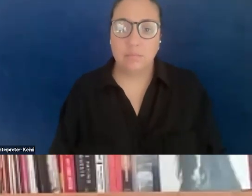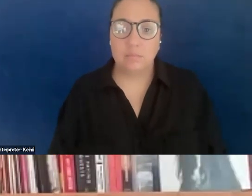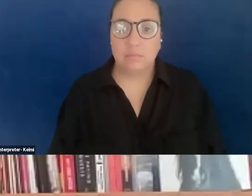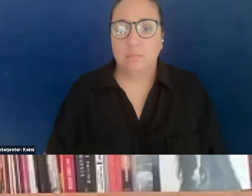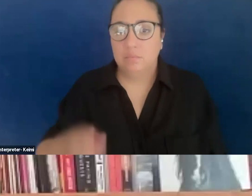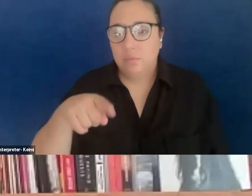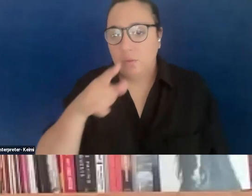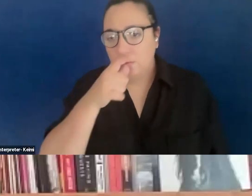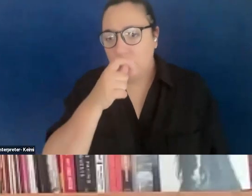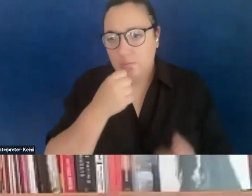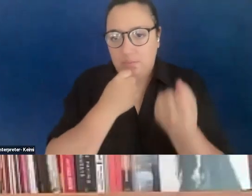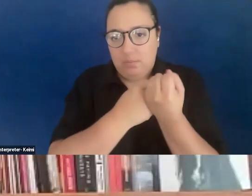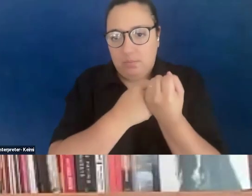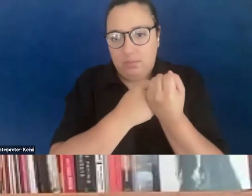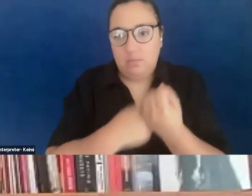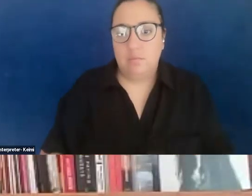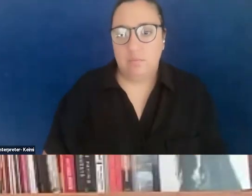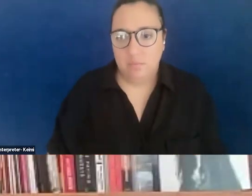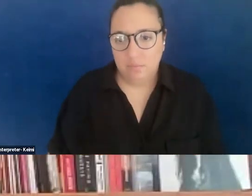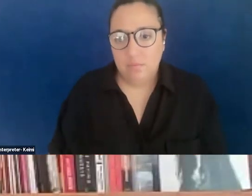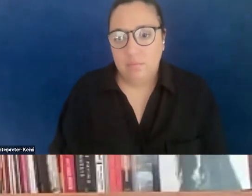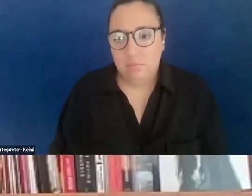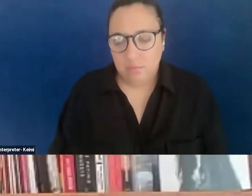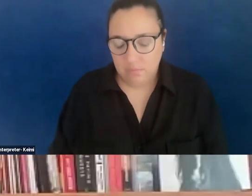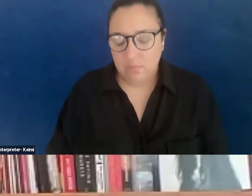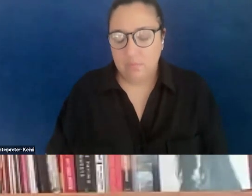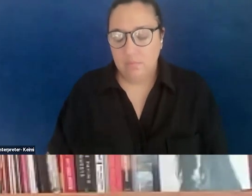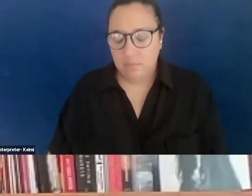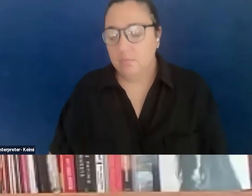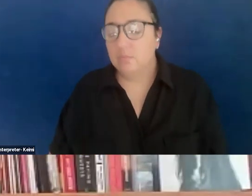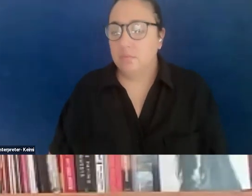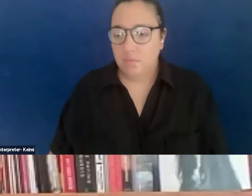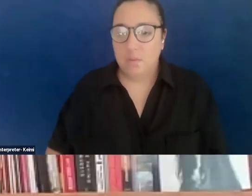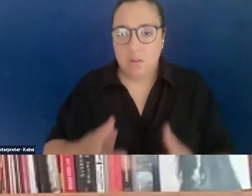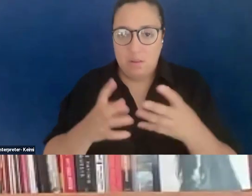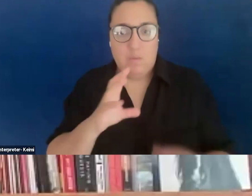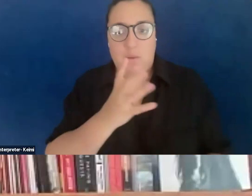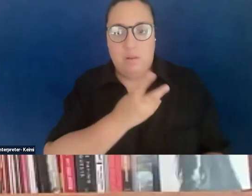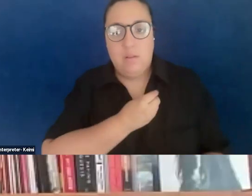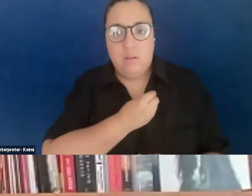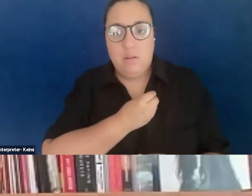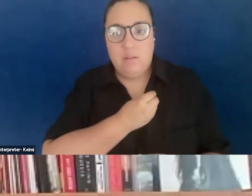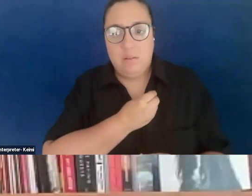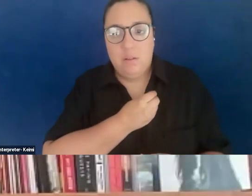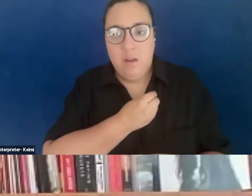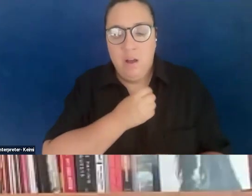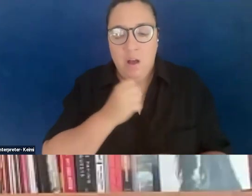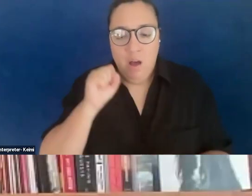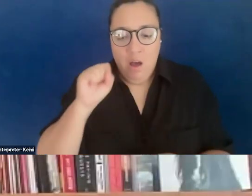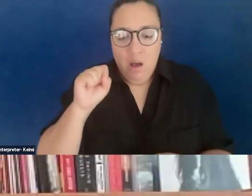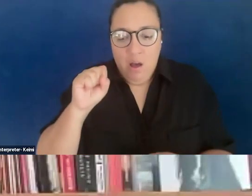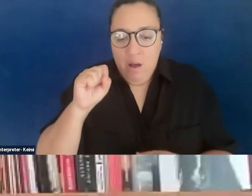Palestinian Liberation Week or Palestinian solidarity stuff next week. I'm trying to follow as many people as possible.